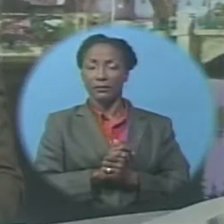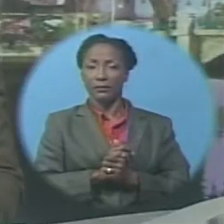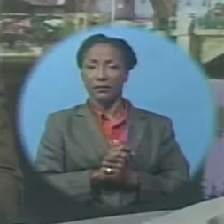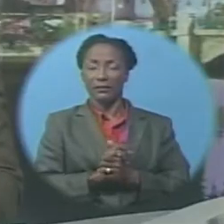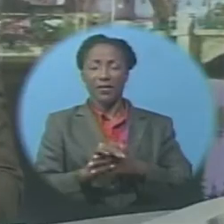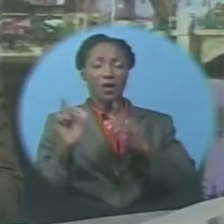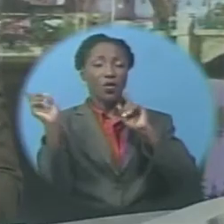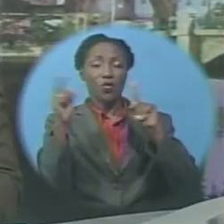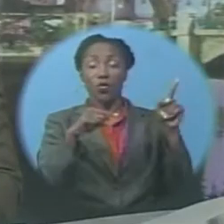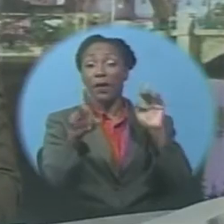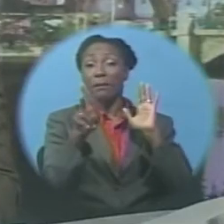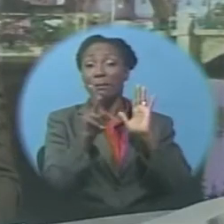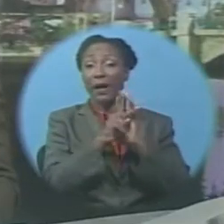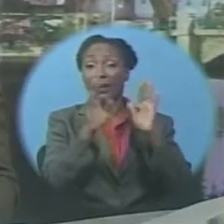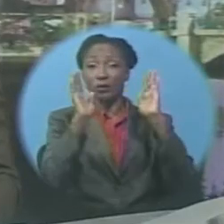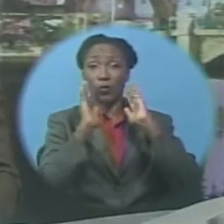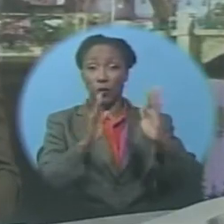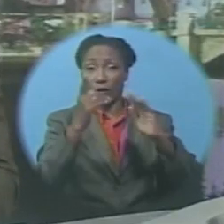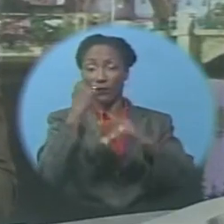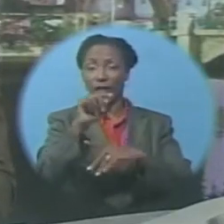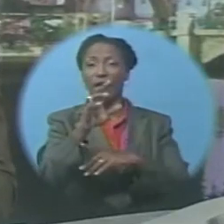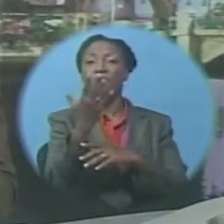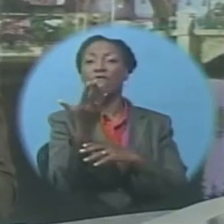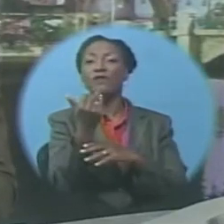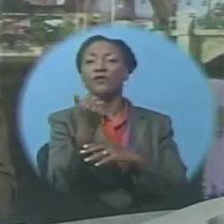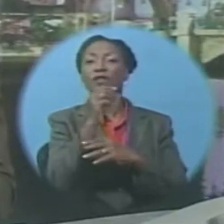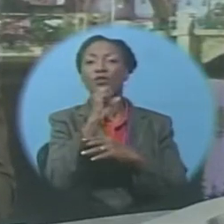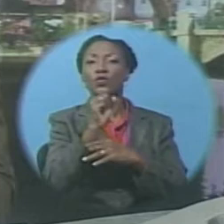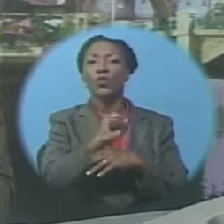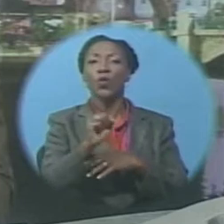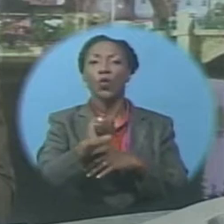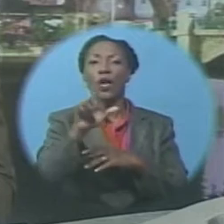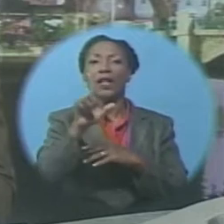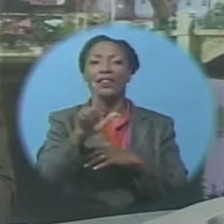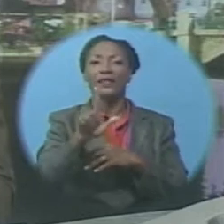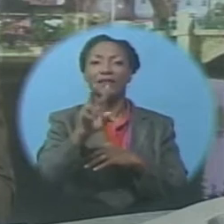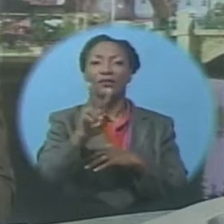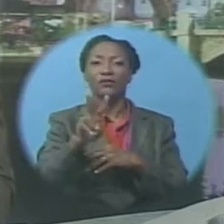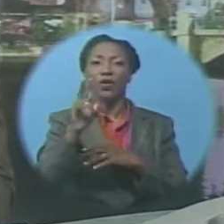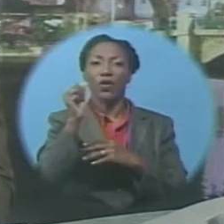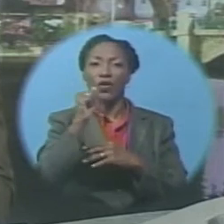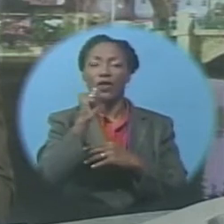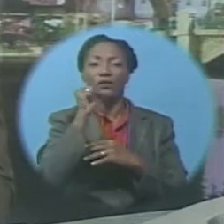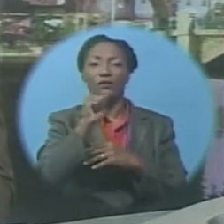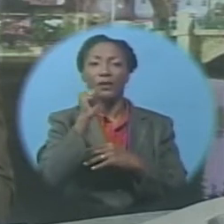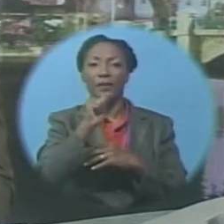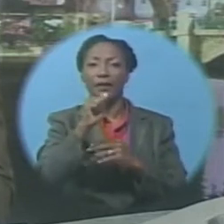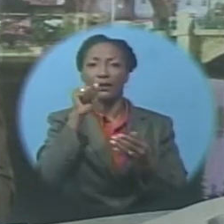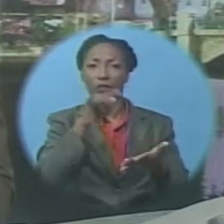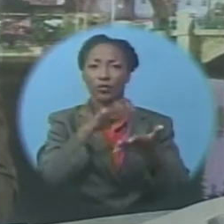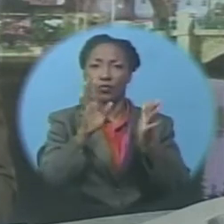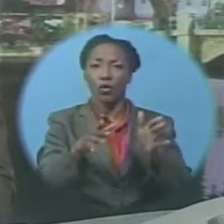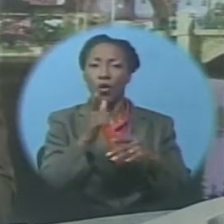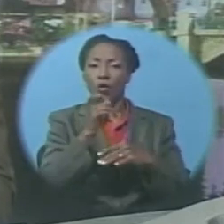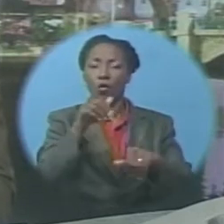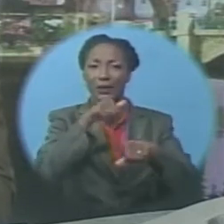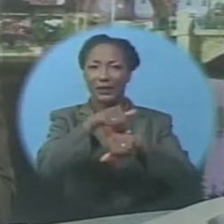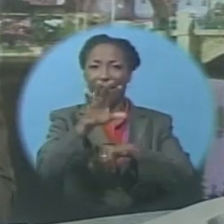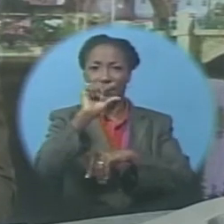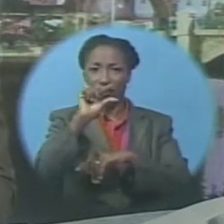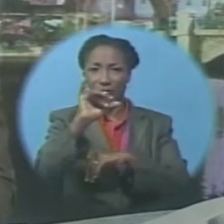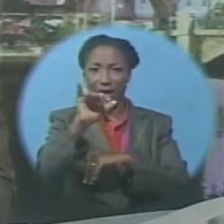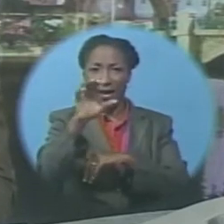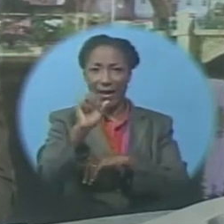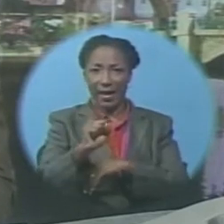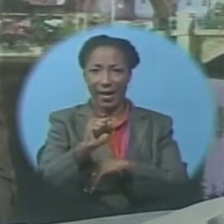It was back to court for the 15-year-old Lester Vaughn female student who was remanded to the Government Industrial School in connection